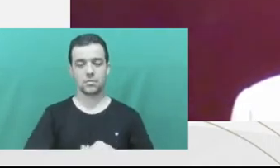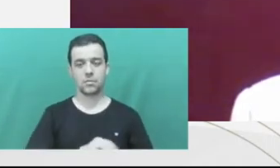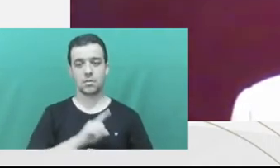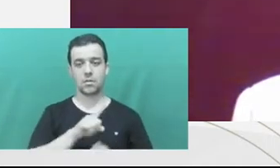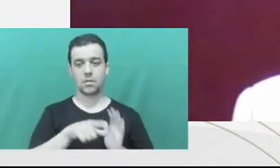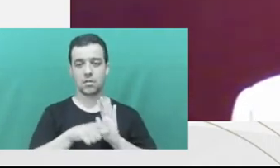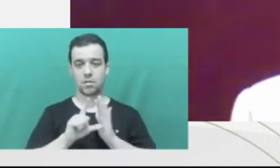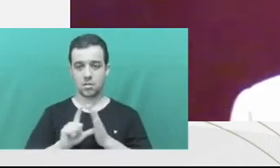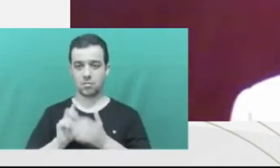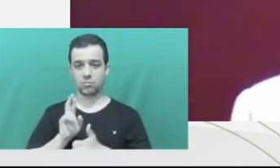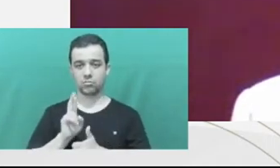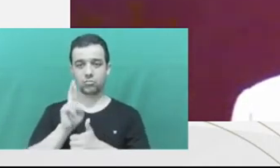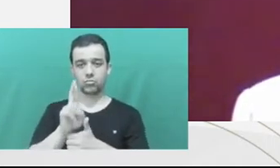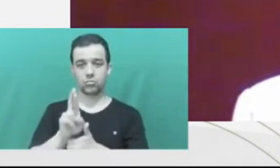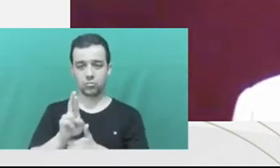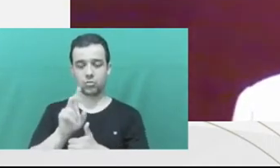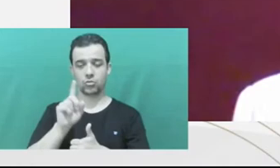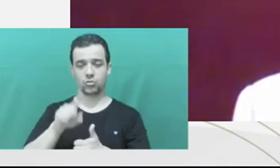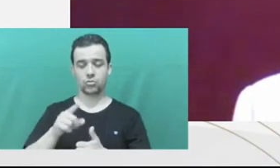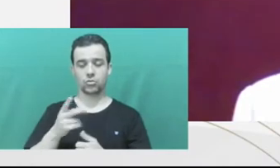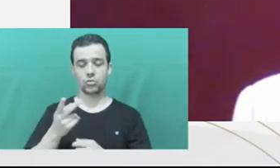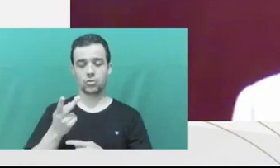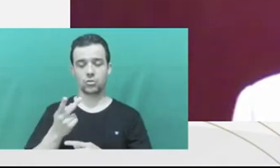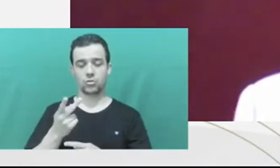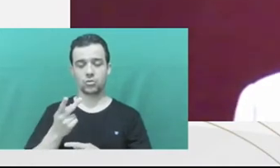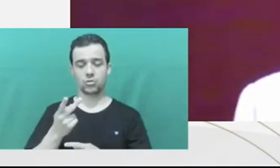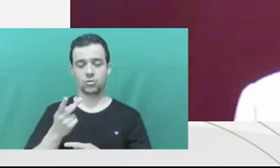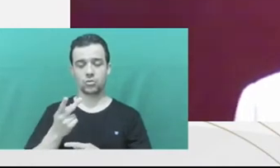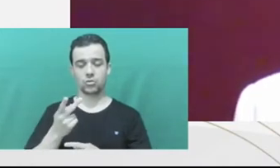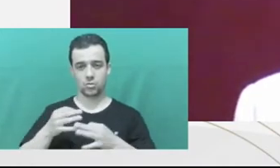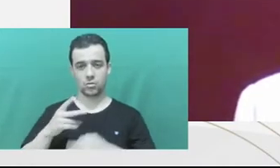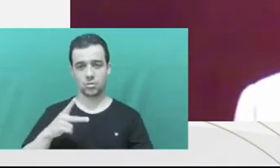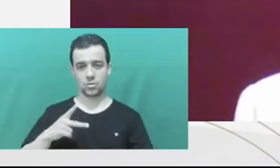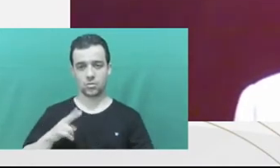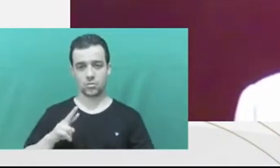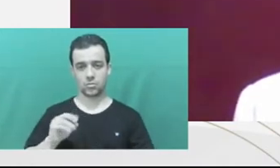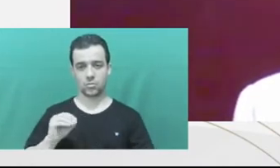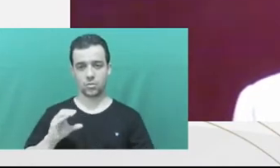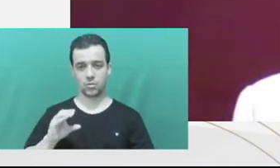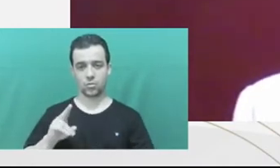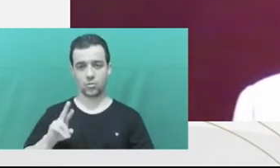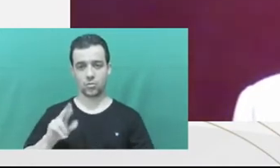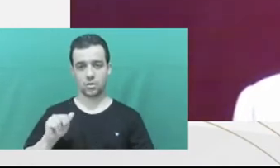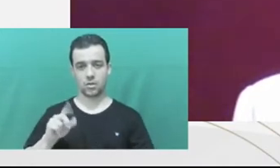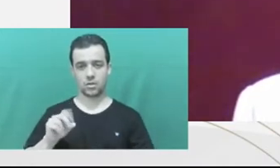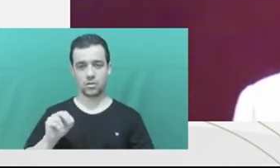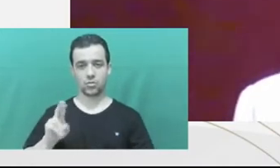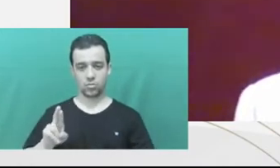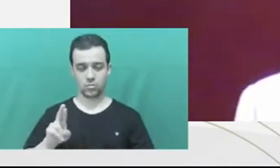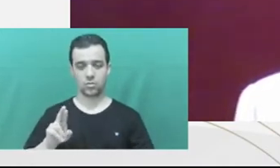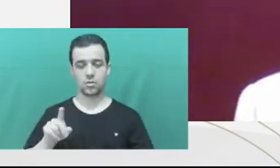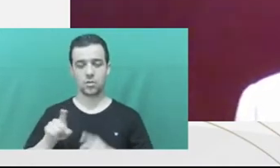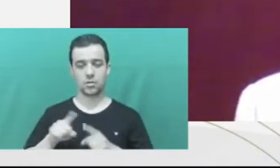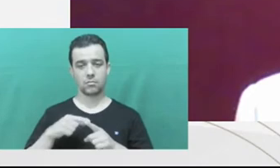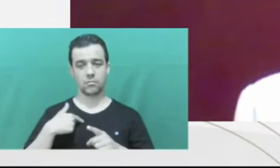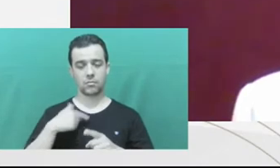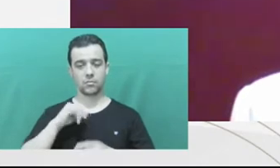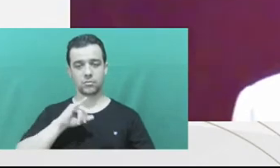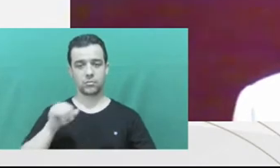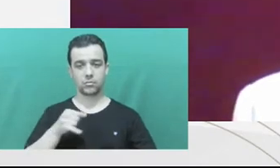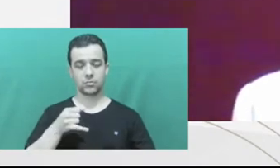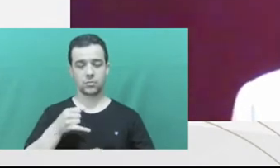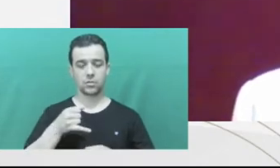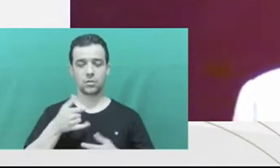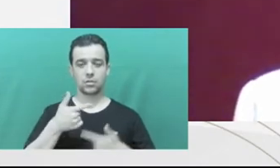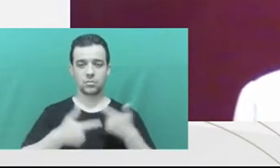Janeiro. Before that, he was a justice prosecutor. And I had the chance